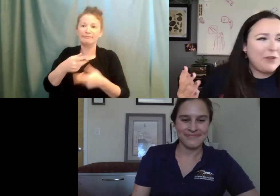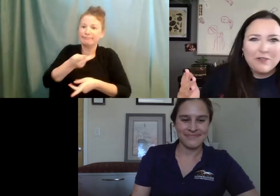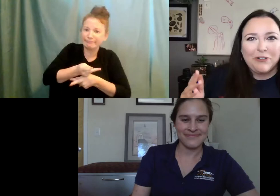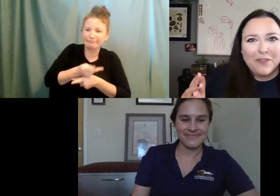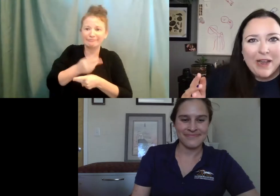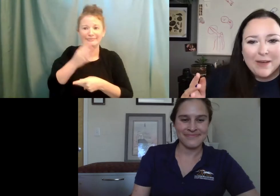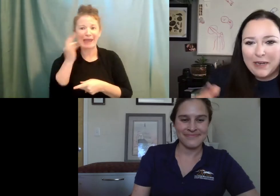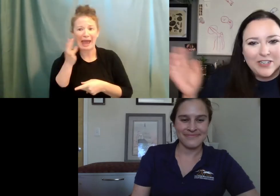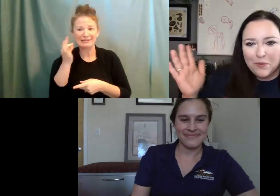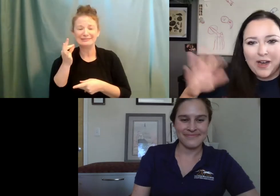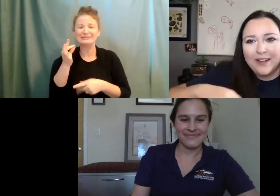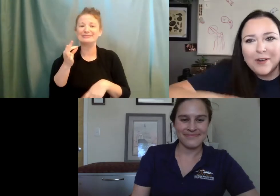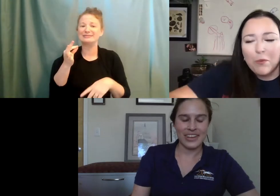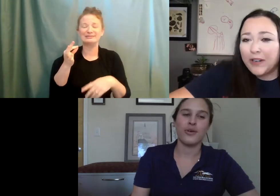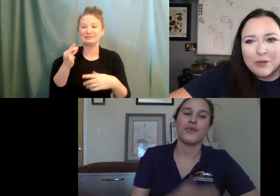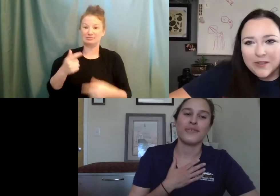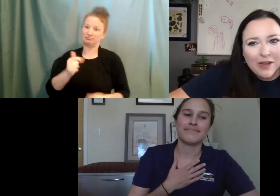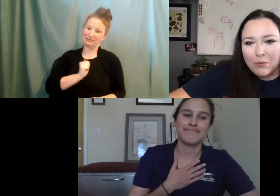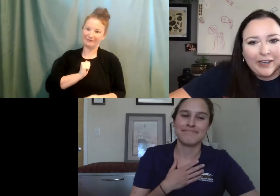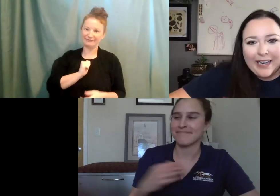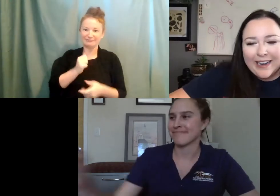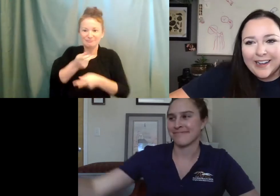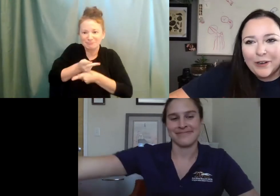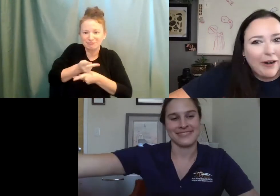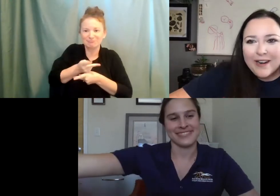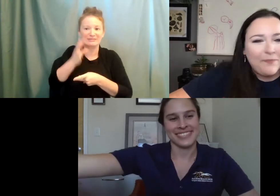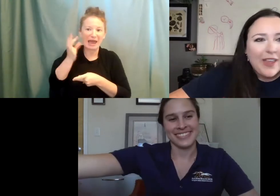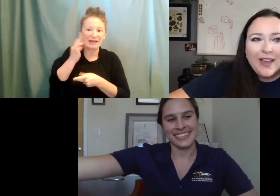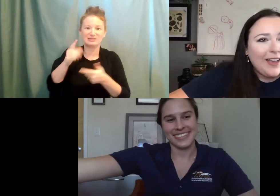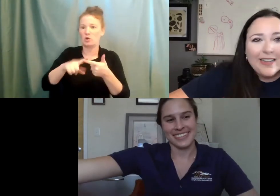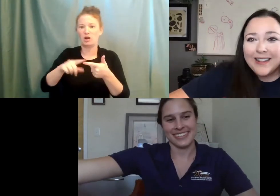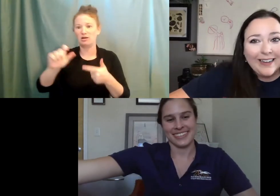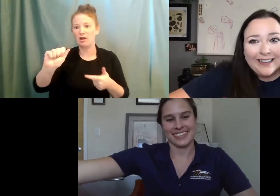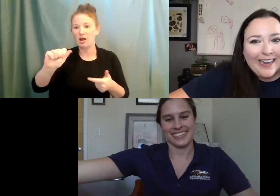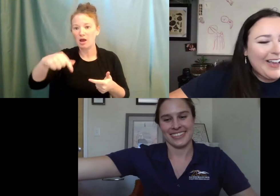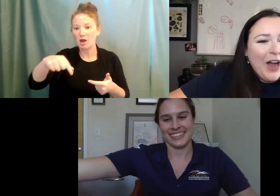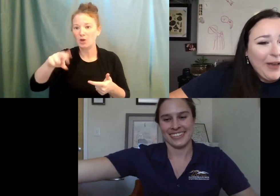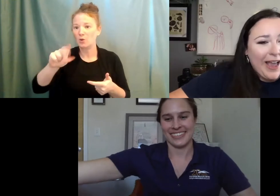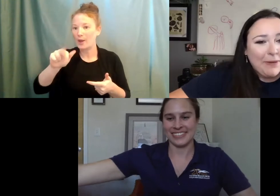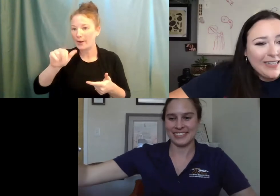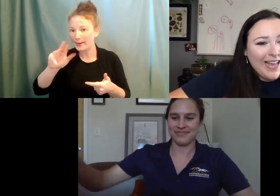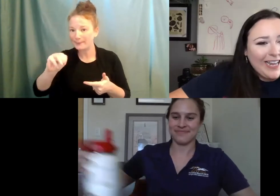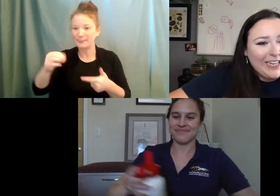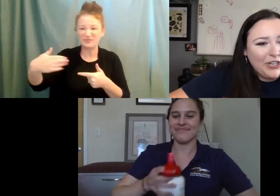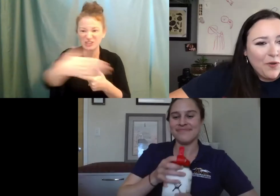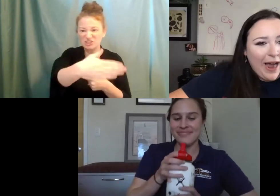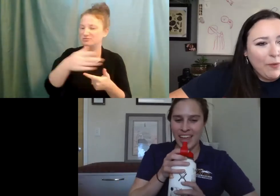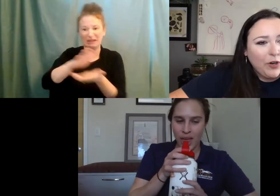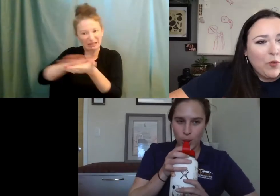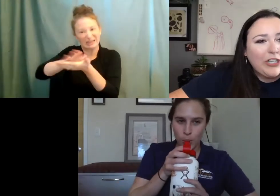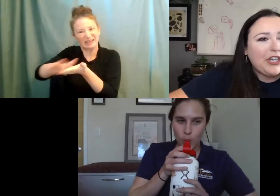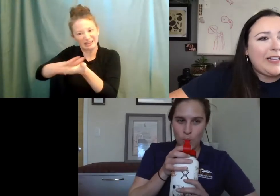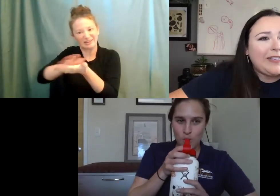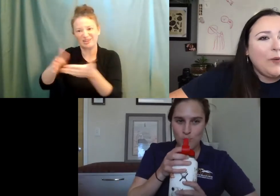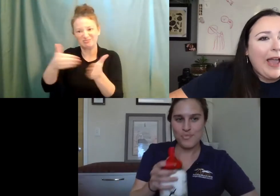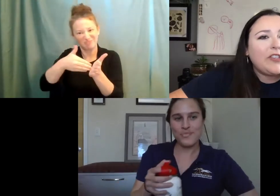like which I've been doing during the pandemic to working with squid, working in an aquarium. It's a lot of cleaning. Okay, but let's get into our